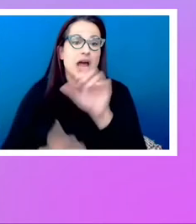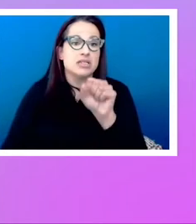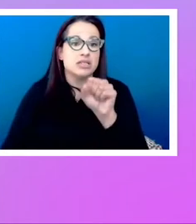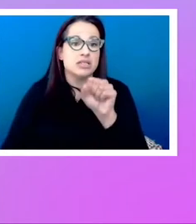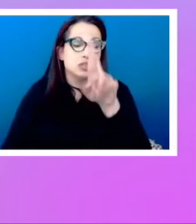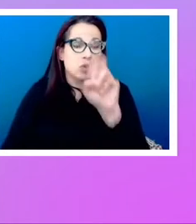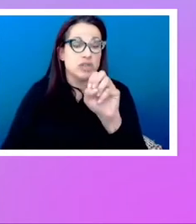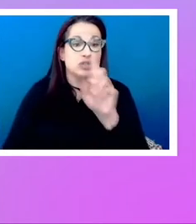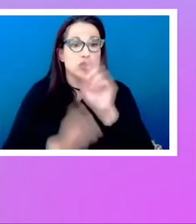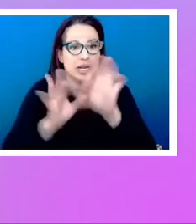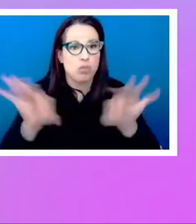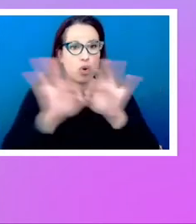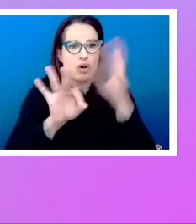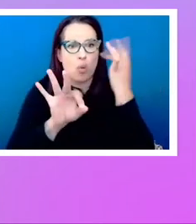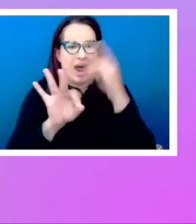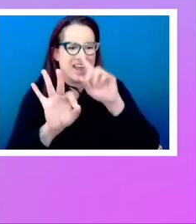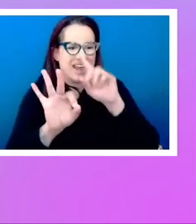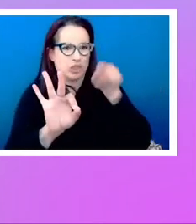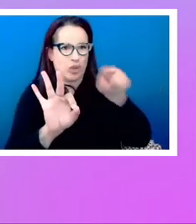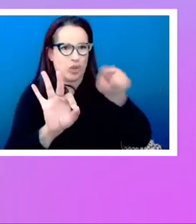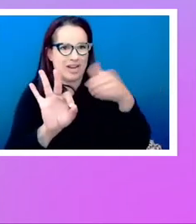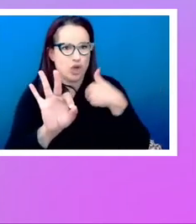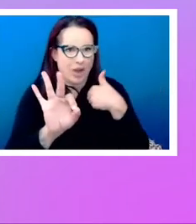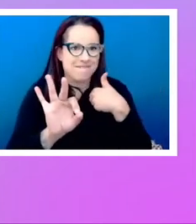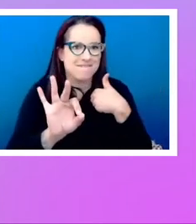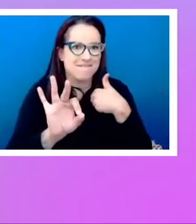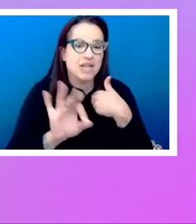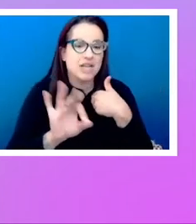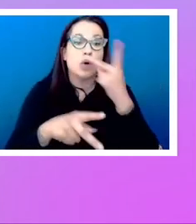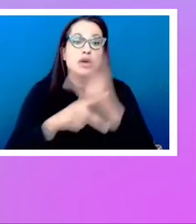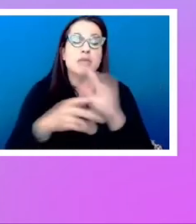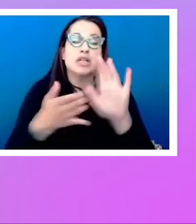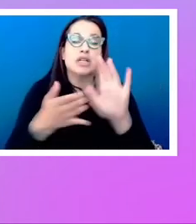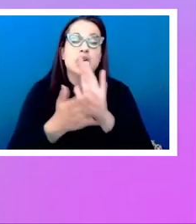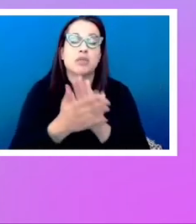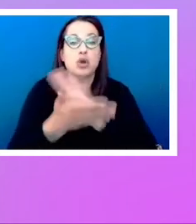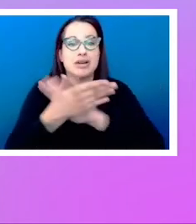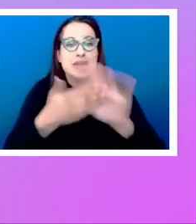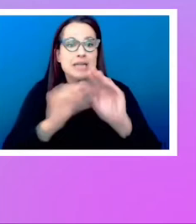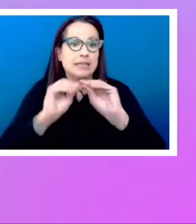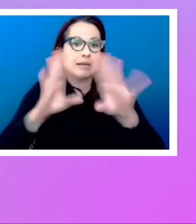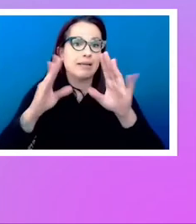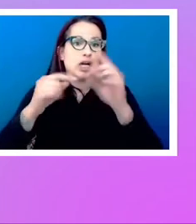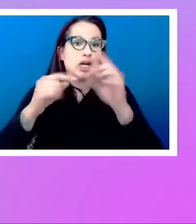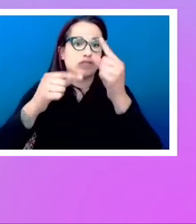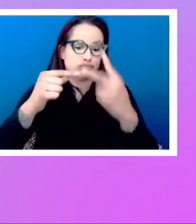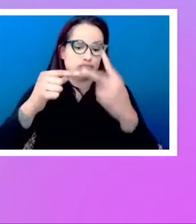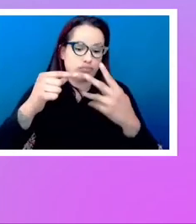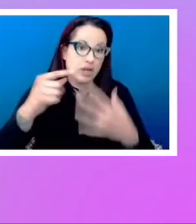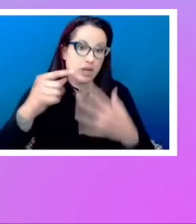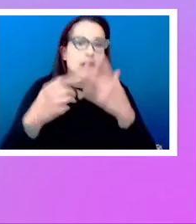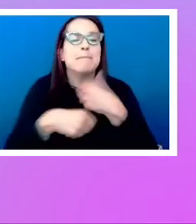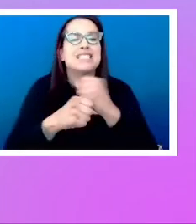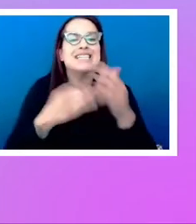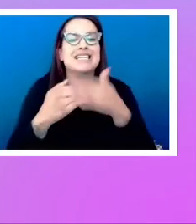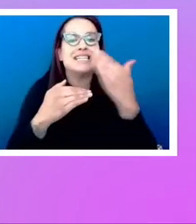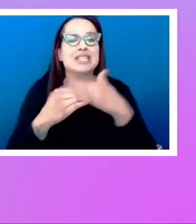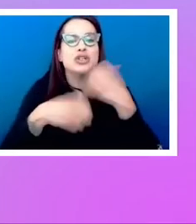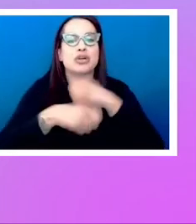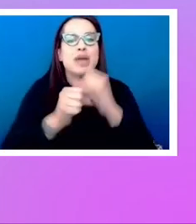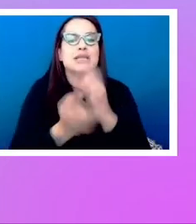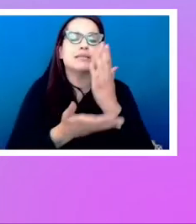You know, you're still in normal flow. So keeping your document nice and ordered can actually make it a bit easier to create some simple